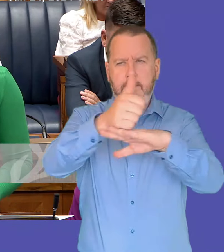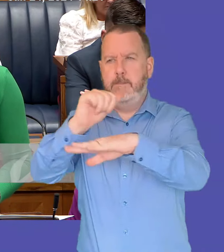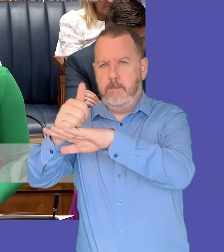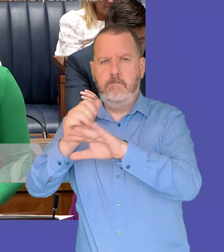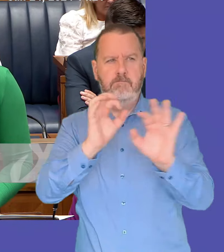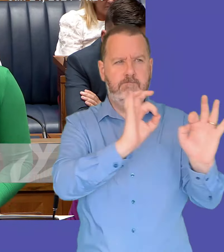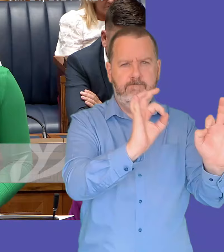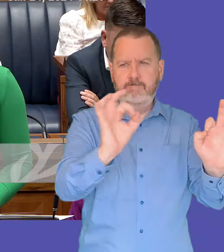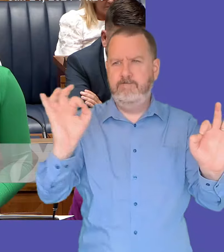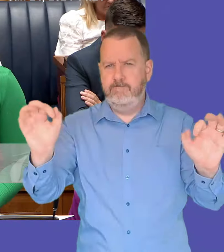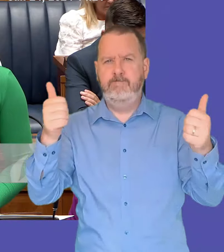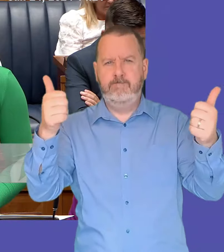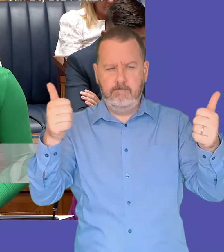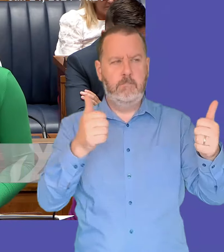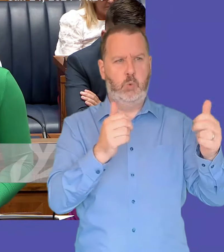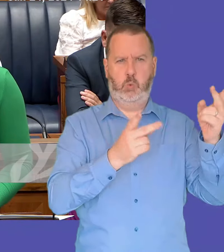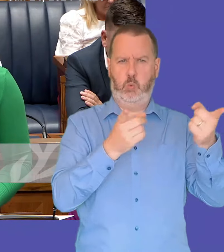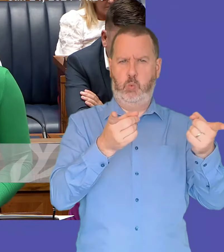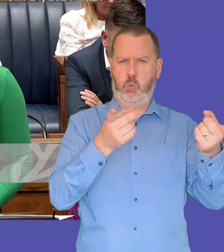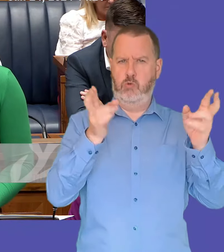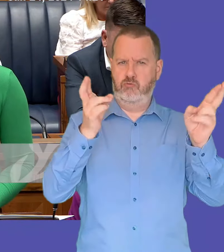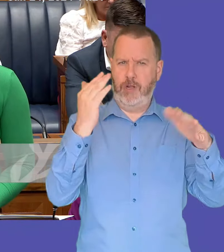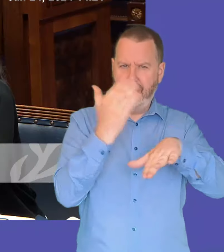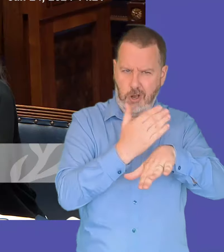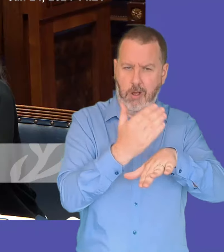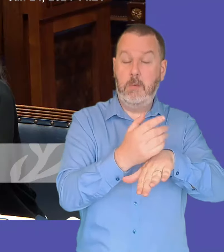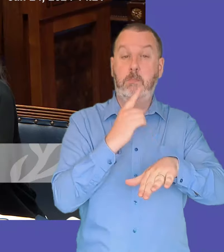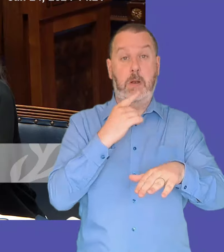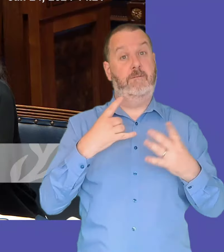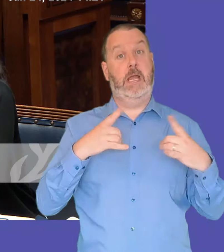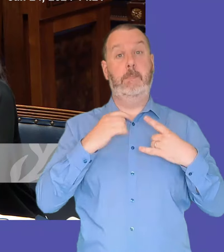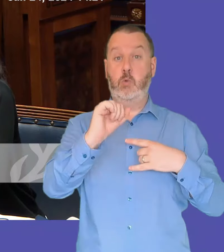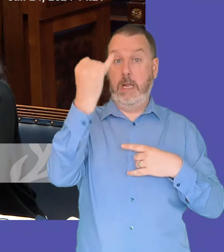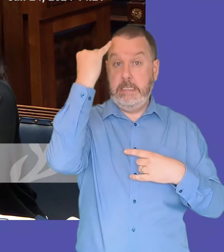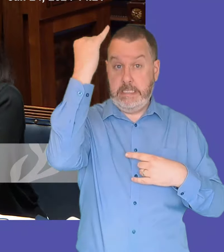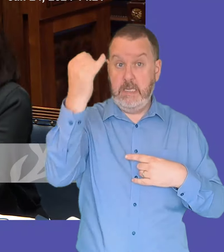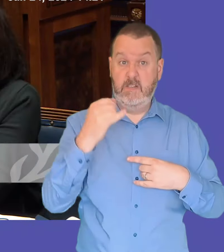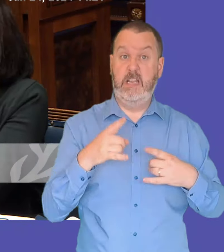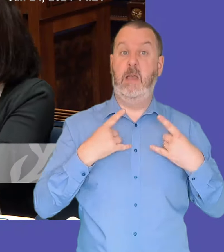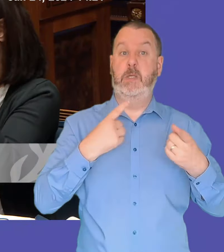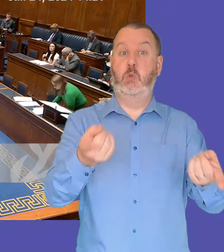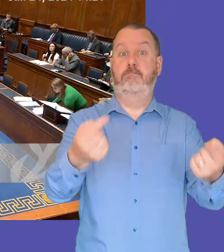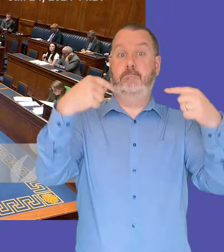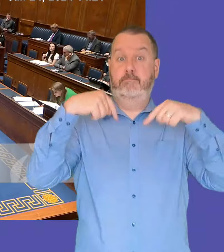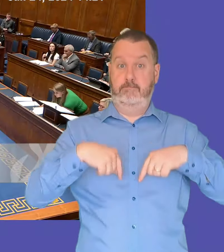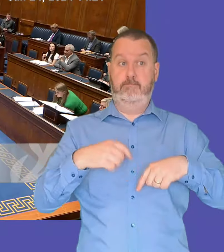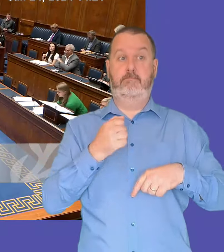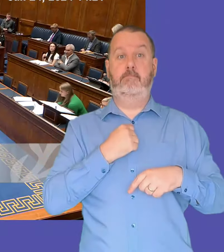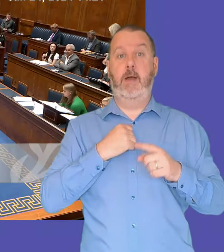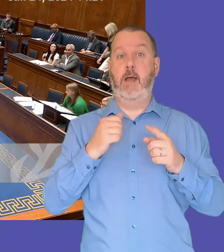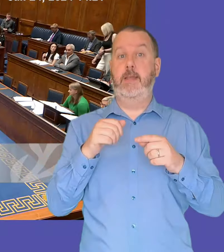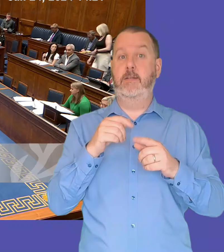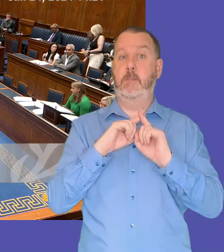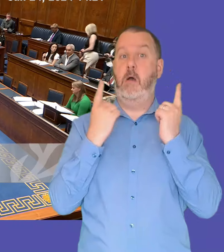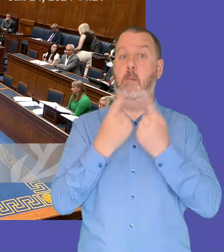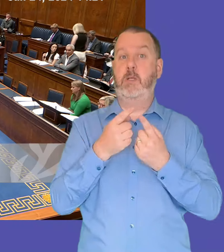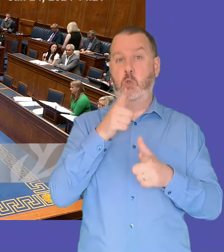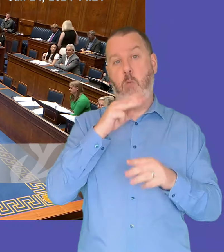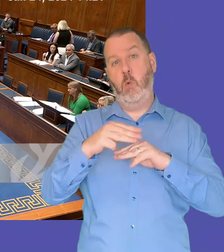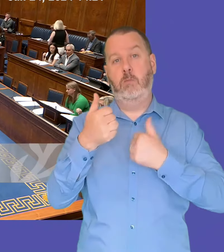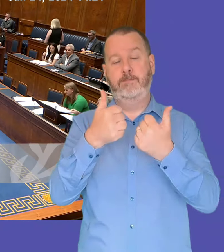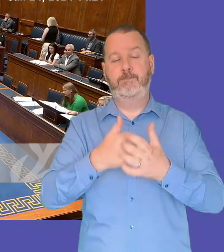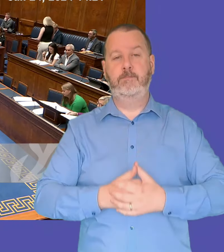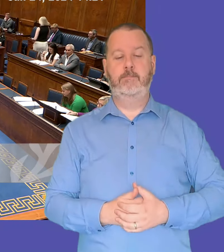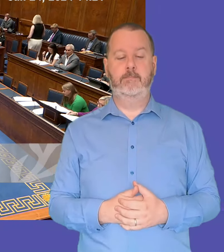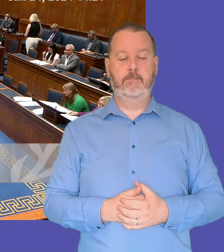are of course for purpose but i'm happy to take that back into into the executive office called malaysia mccurray i